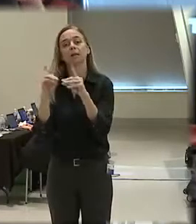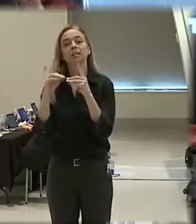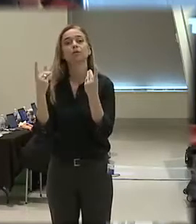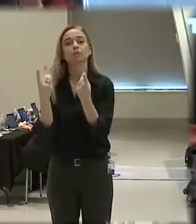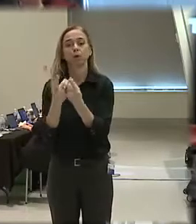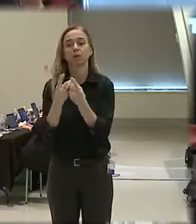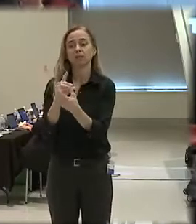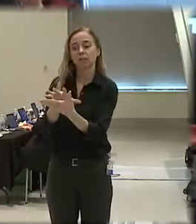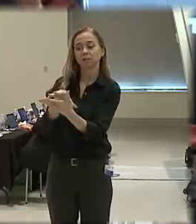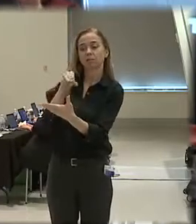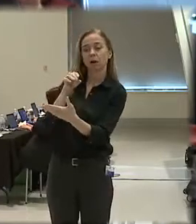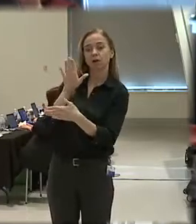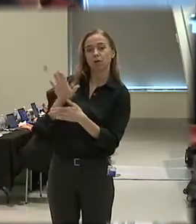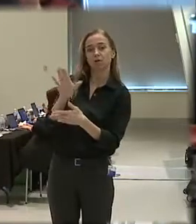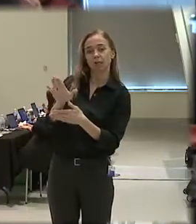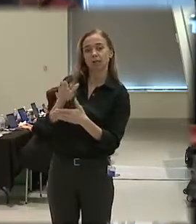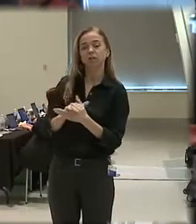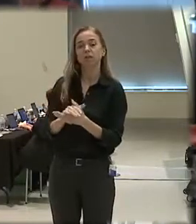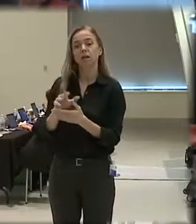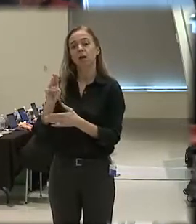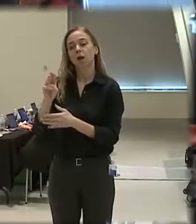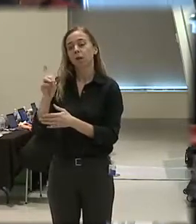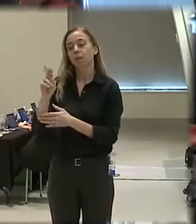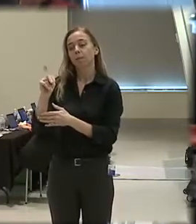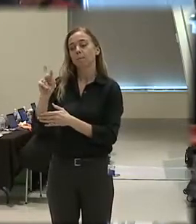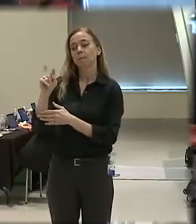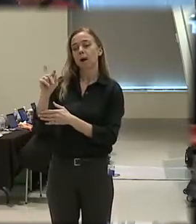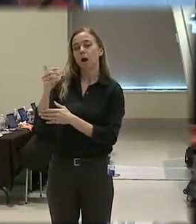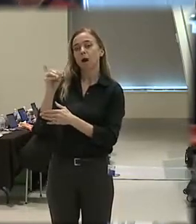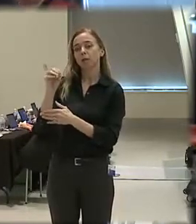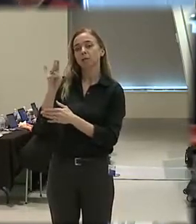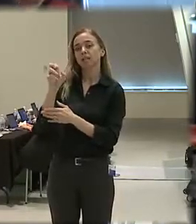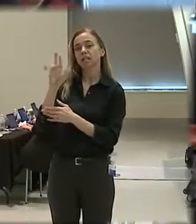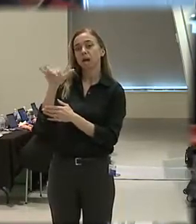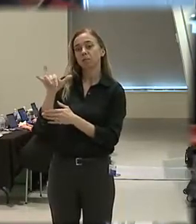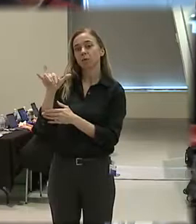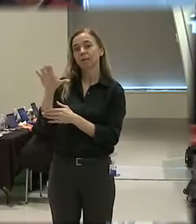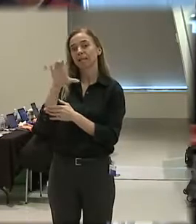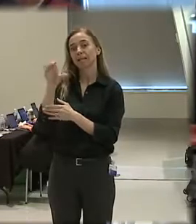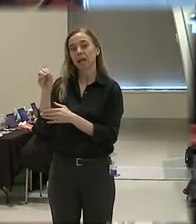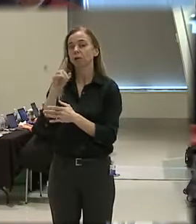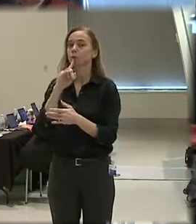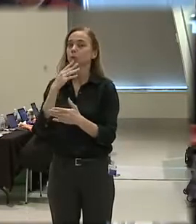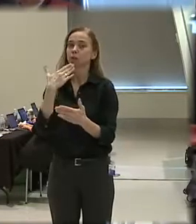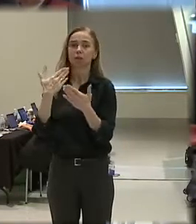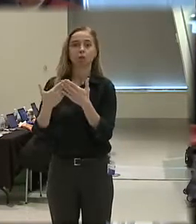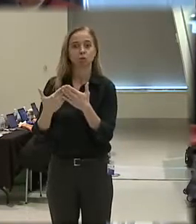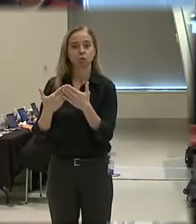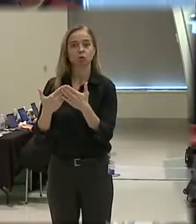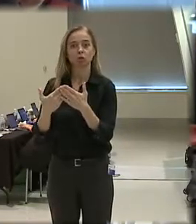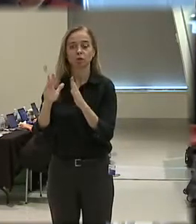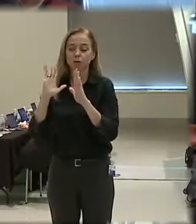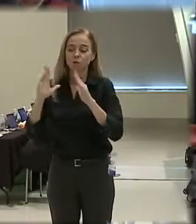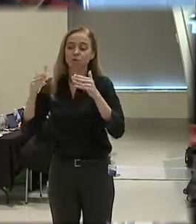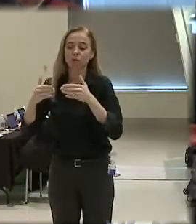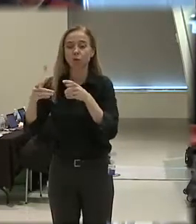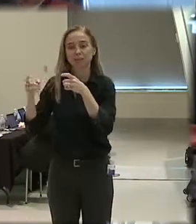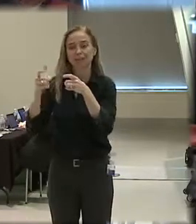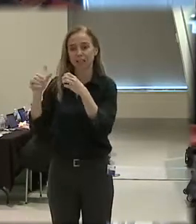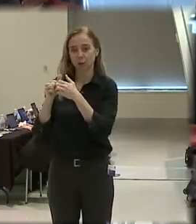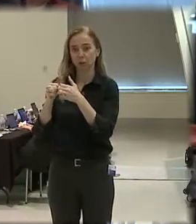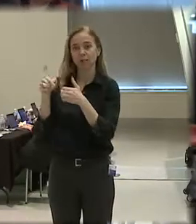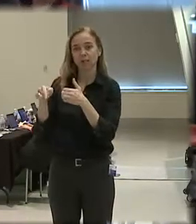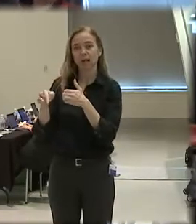modeled after that one. Montgomery County also is a very good department that puts a focus on dealing with that.